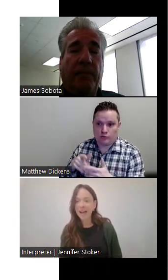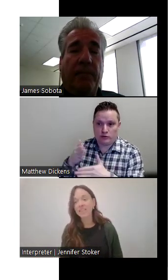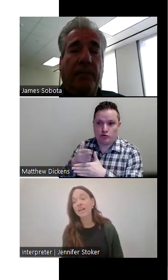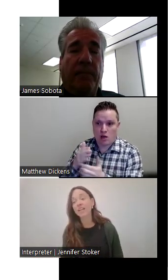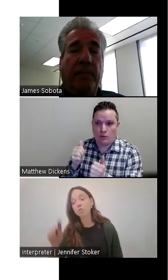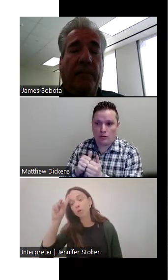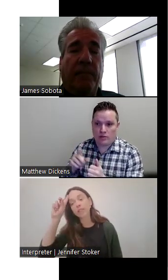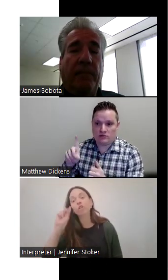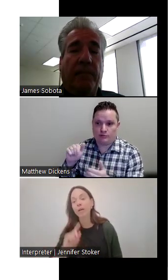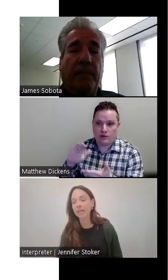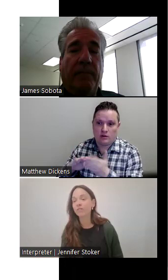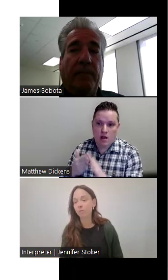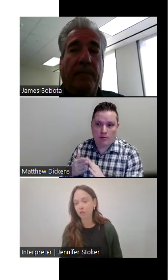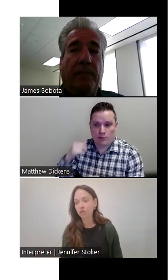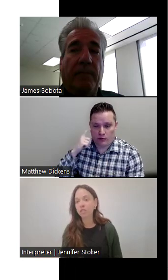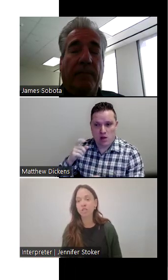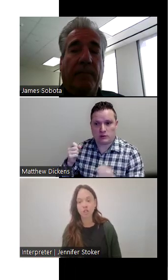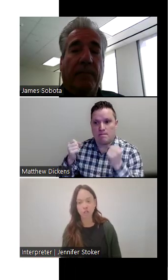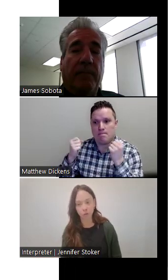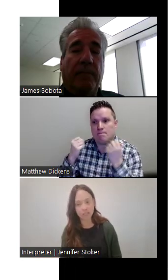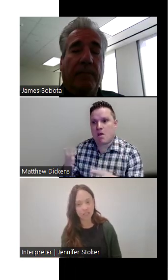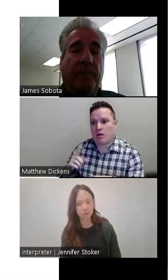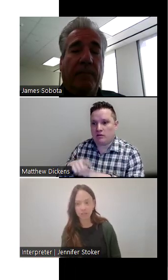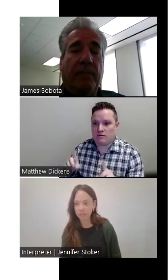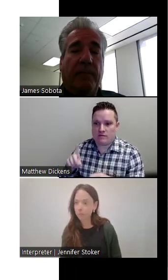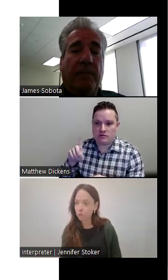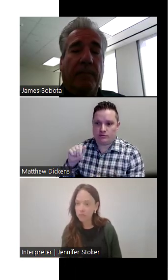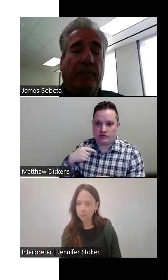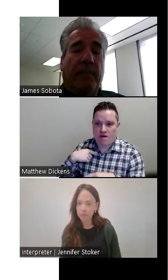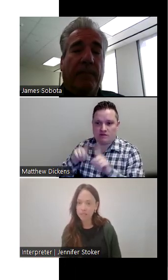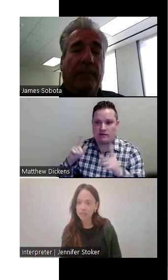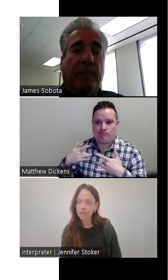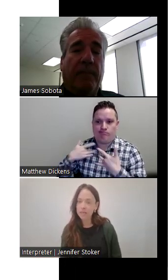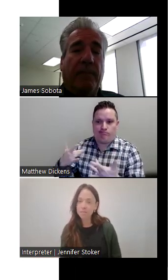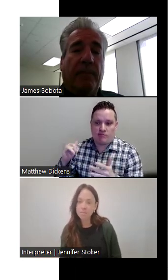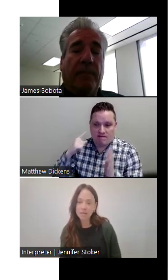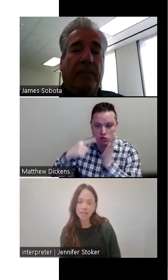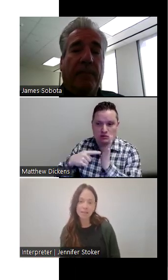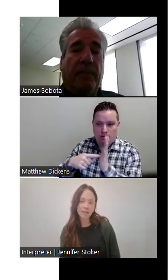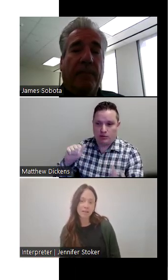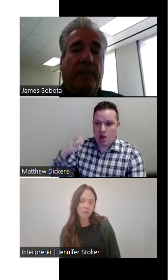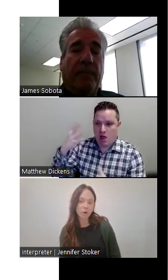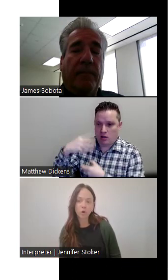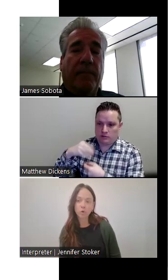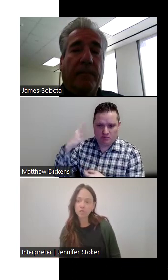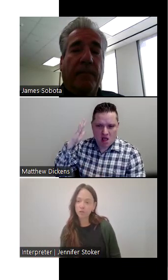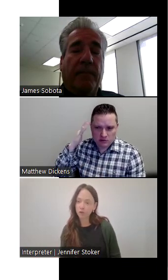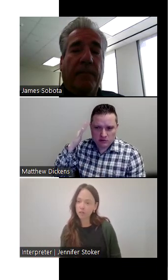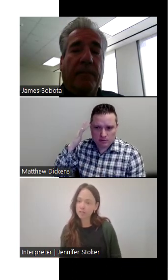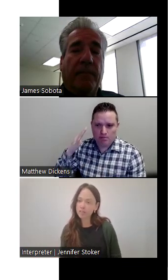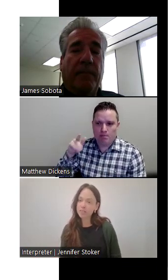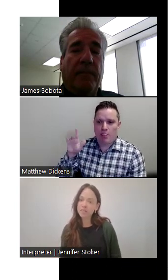I think that is really great information to share with the disability community because many, you know,